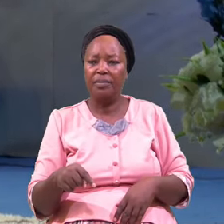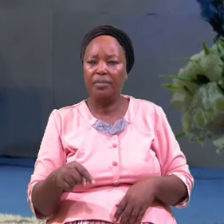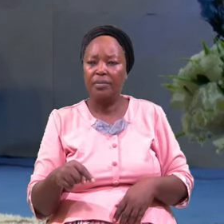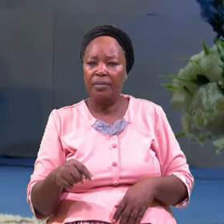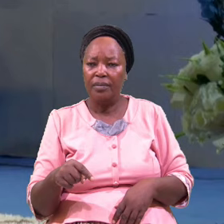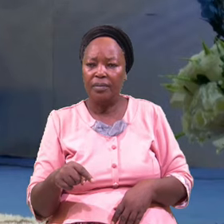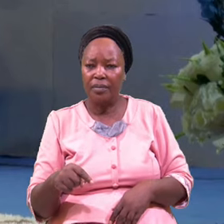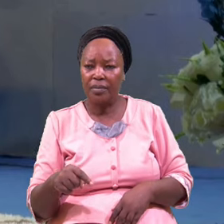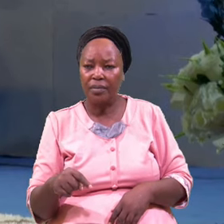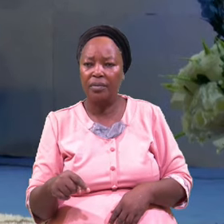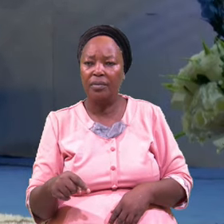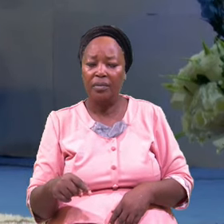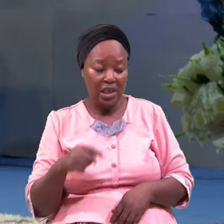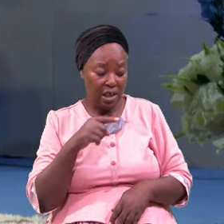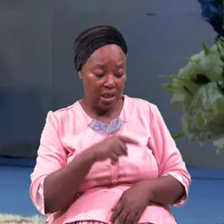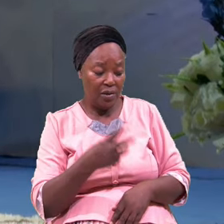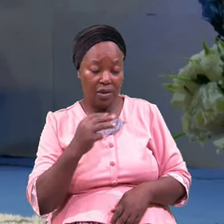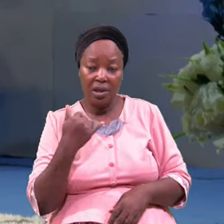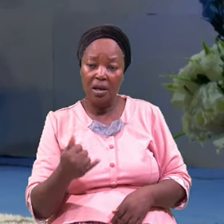He Was Now Limp